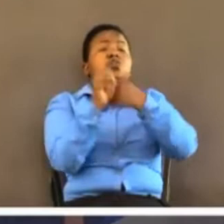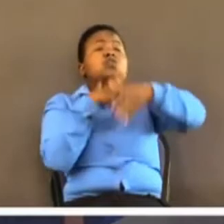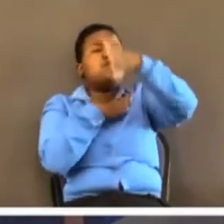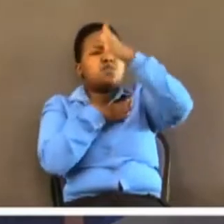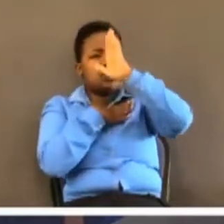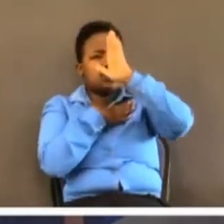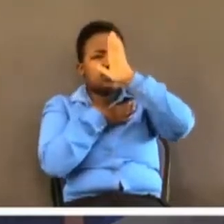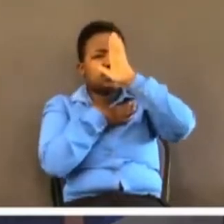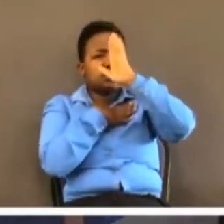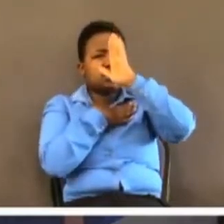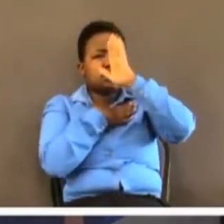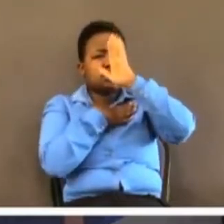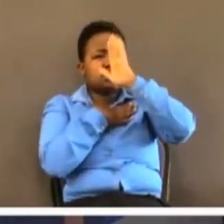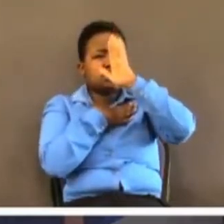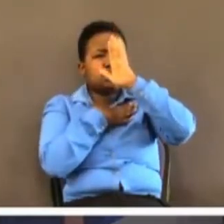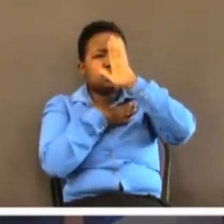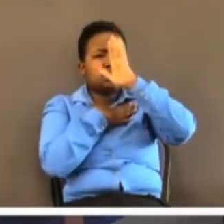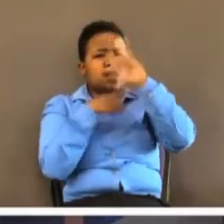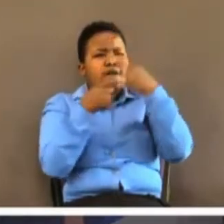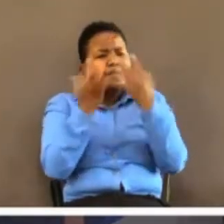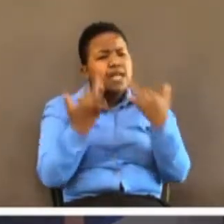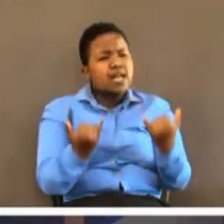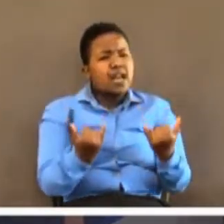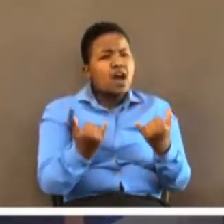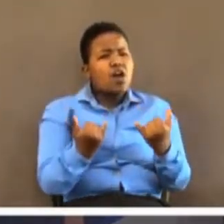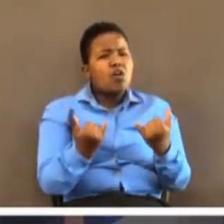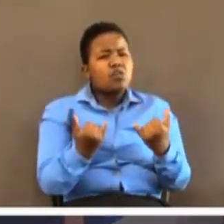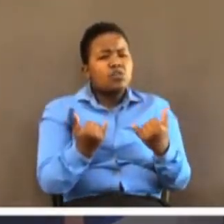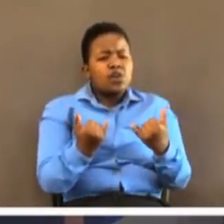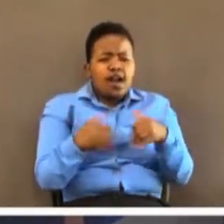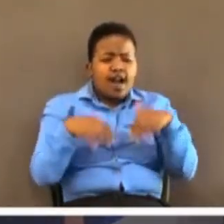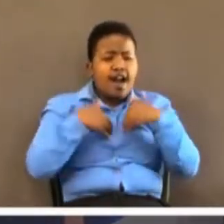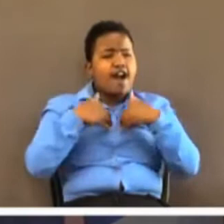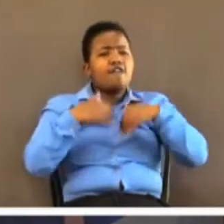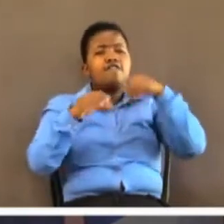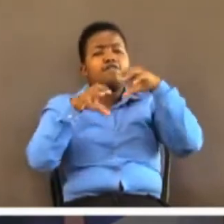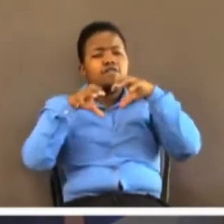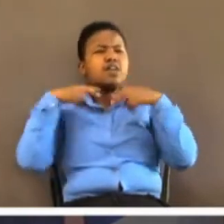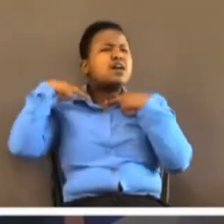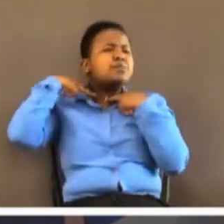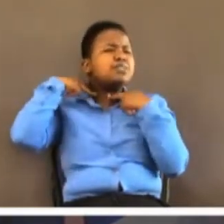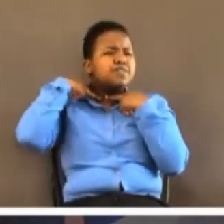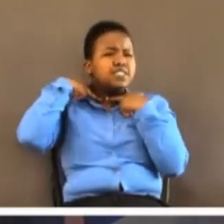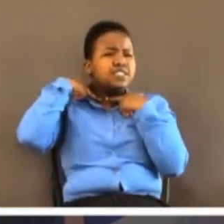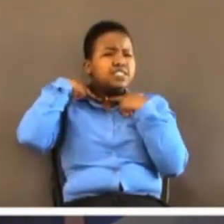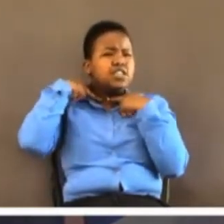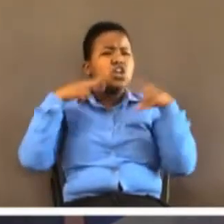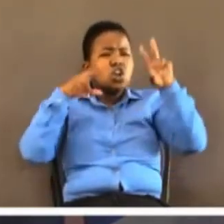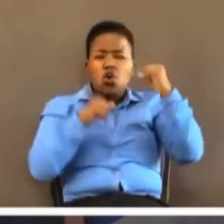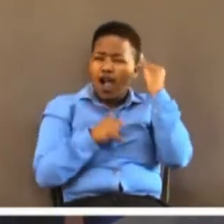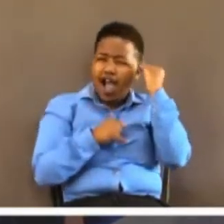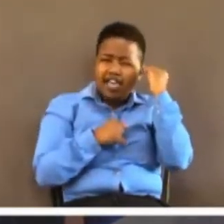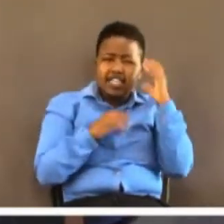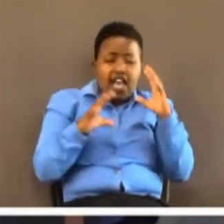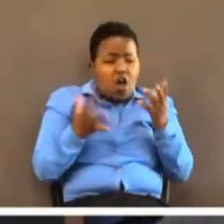some miraculous doings of God. But now they are in a predicament, which is captivity, and they have no idea how they are